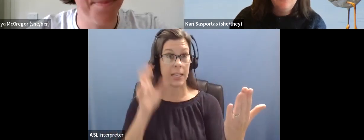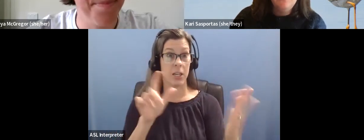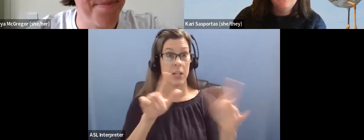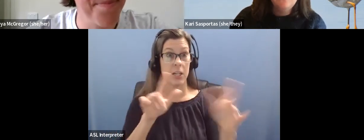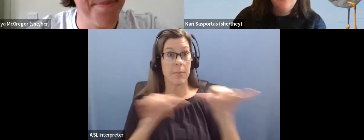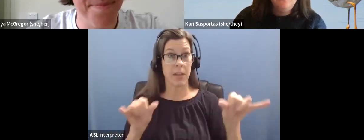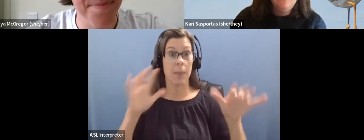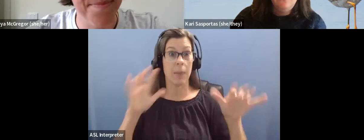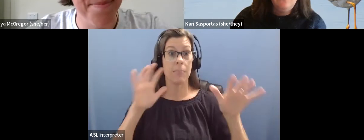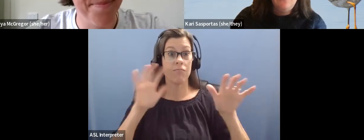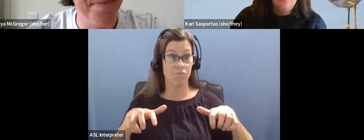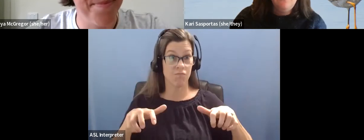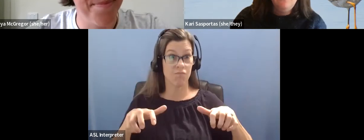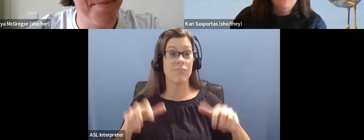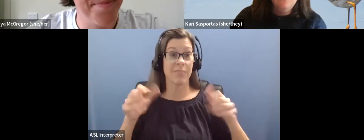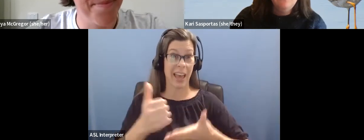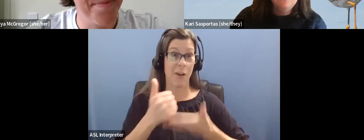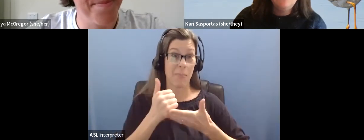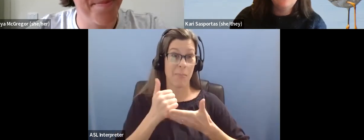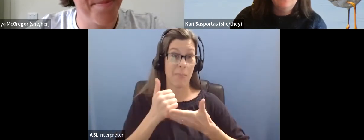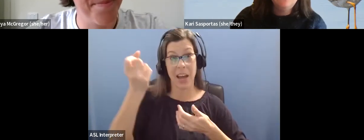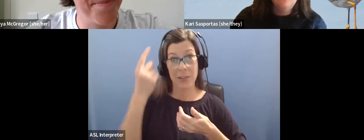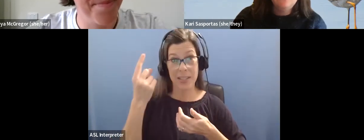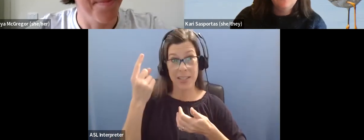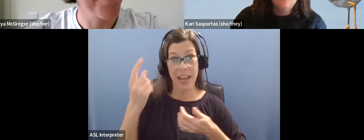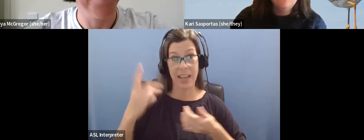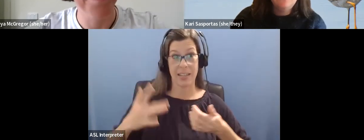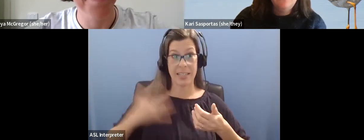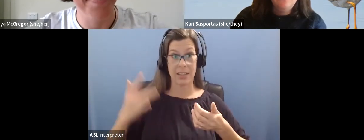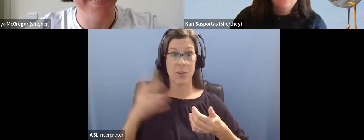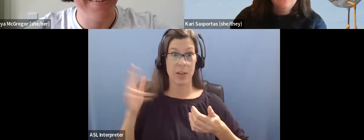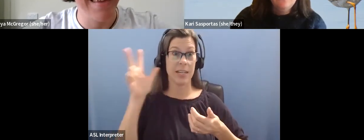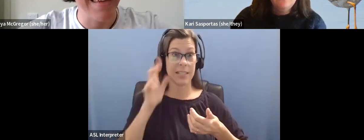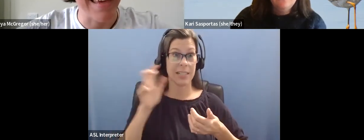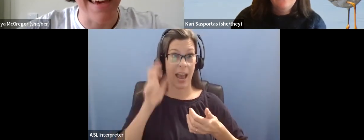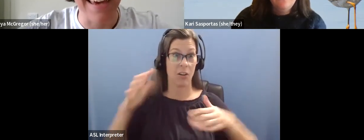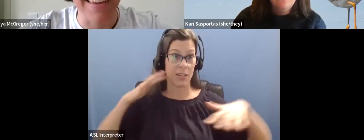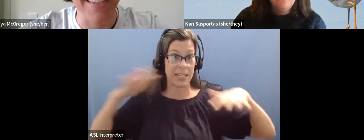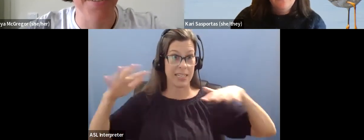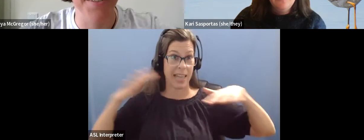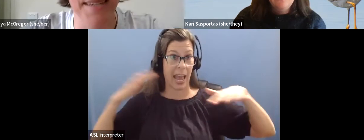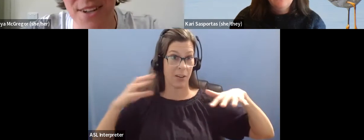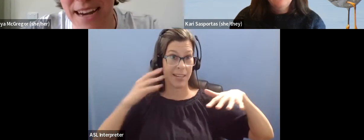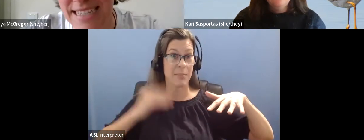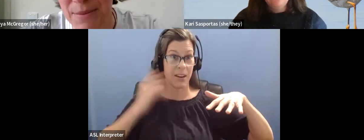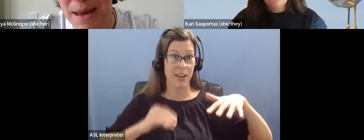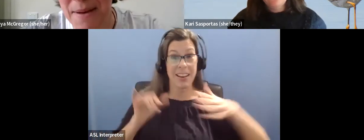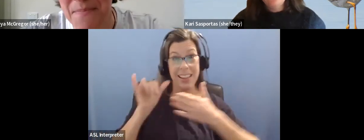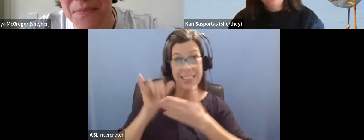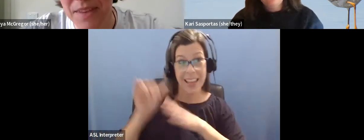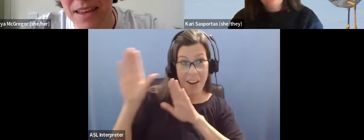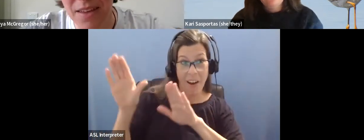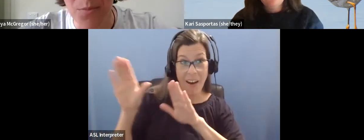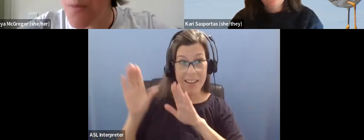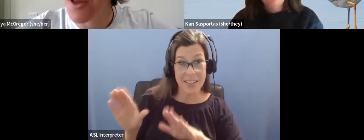helps me to understand, um, the, the sensory and the sound experience. Yeah. Yeah. That's awesome. That's a great tip.